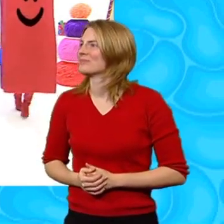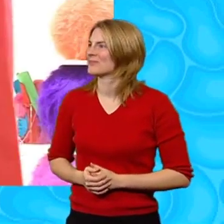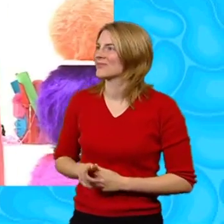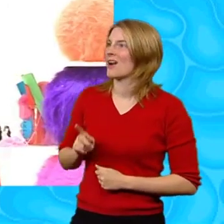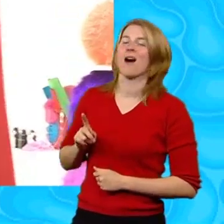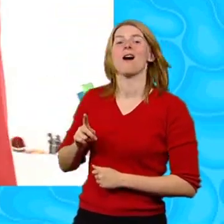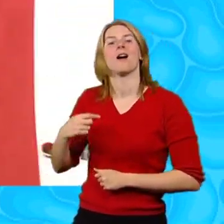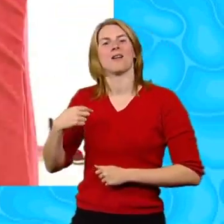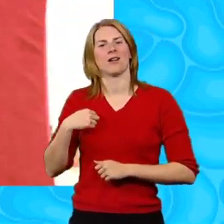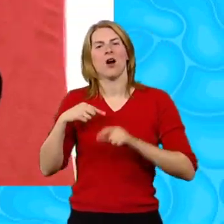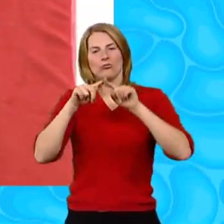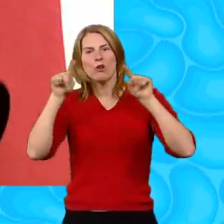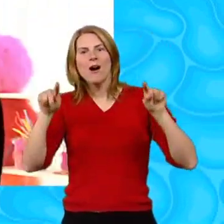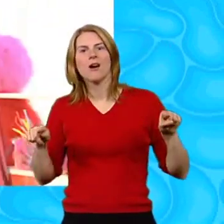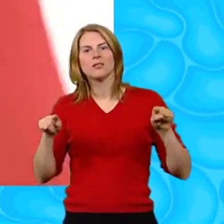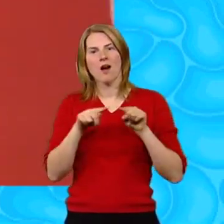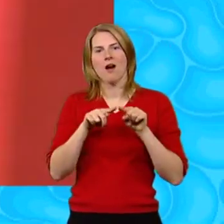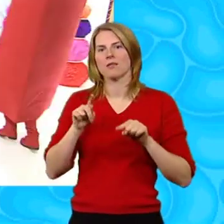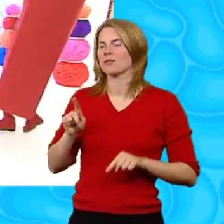I am a rectangle